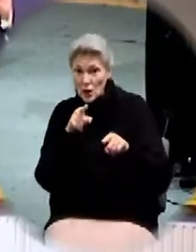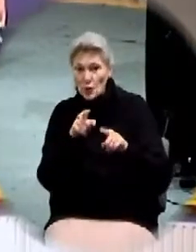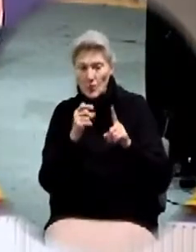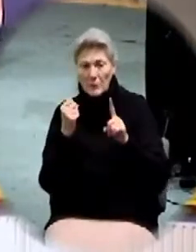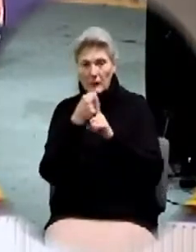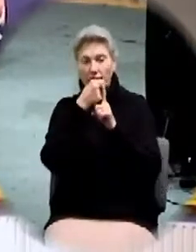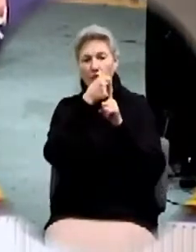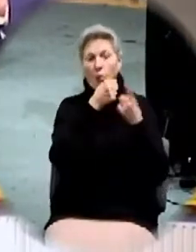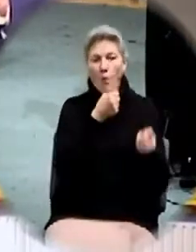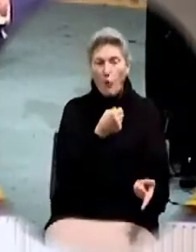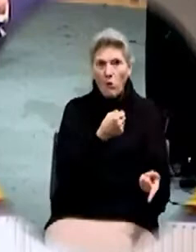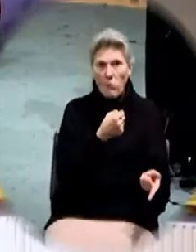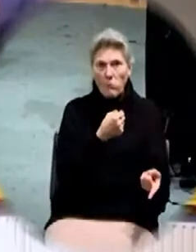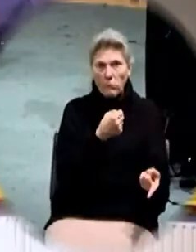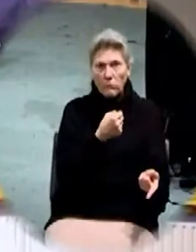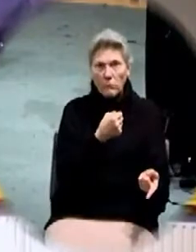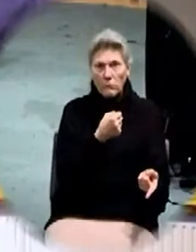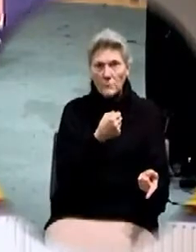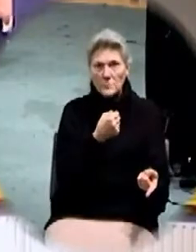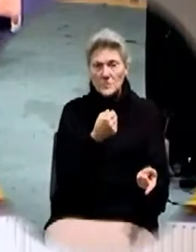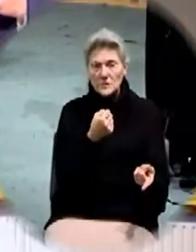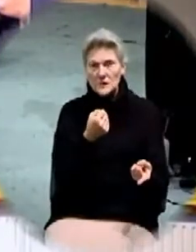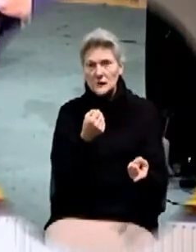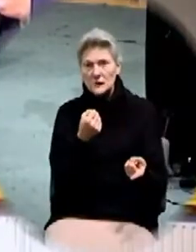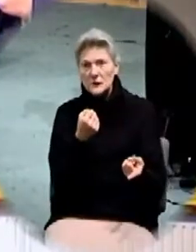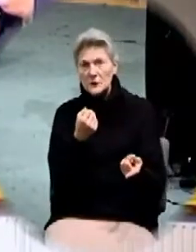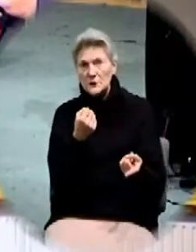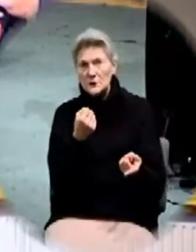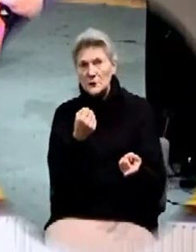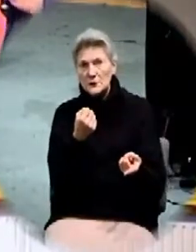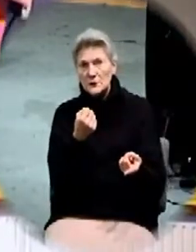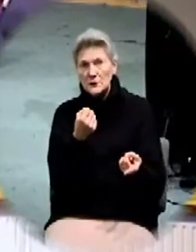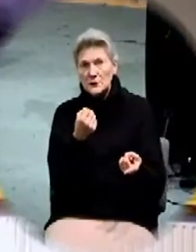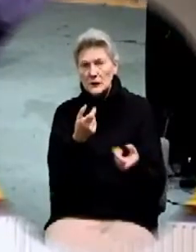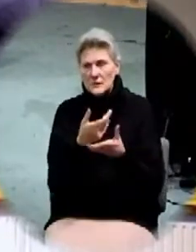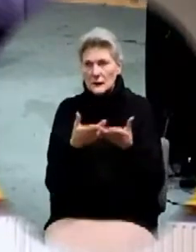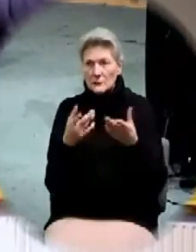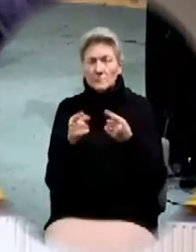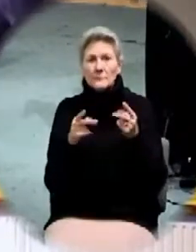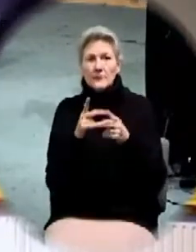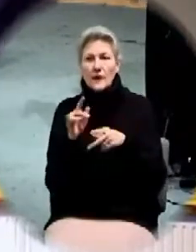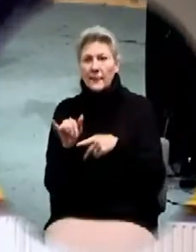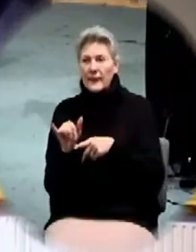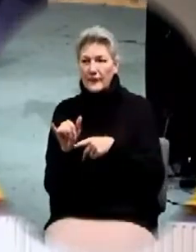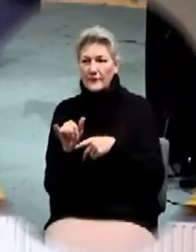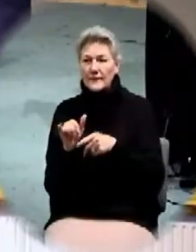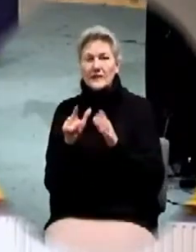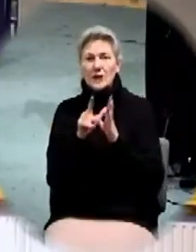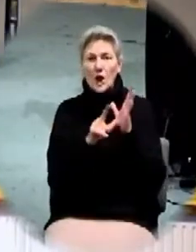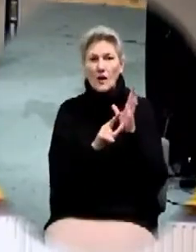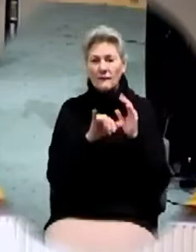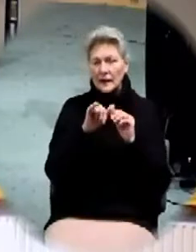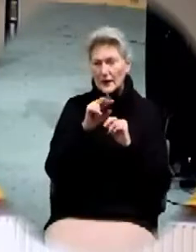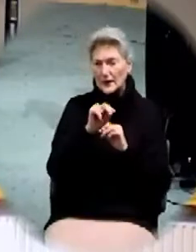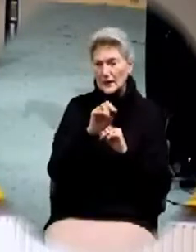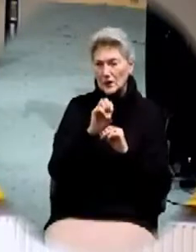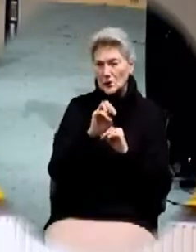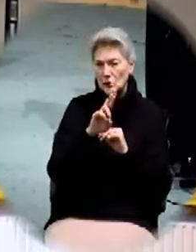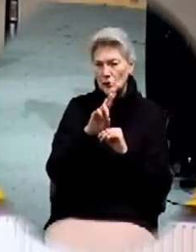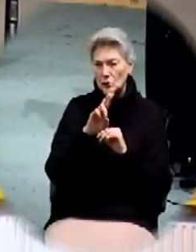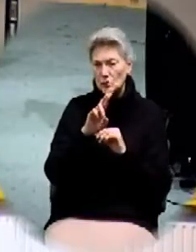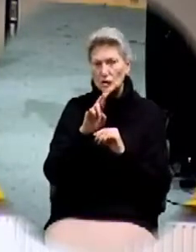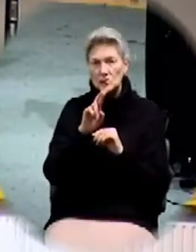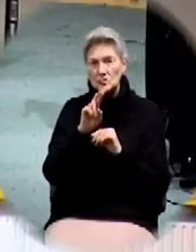taking place there. So the thing about this is this law of inertia really got me thinking,